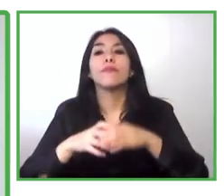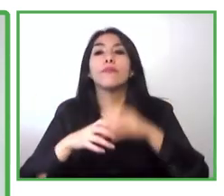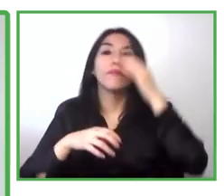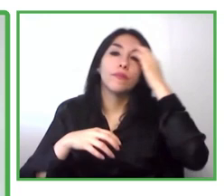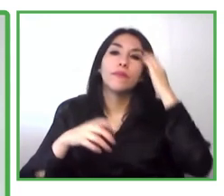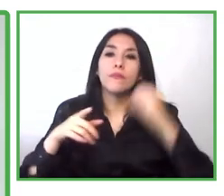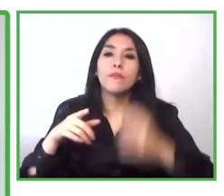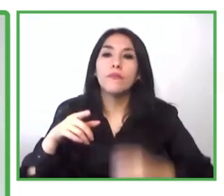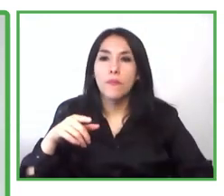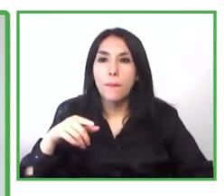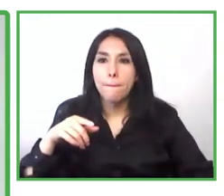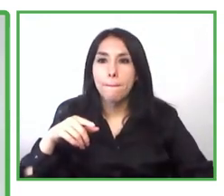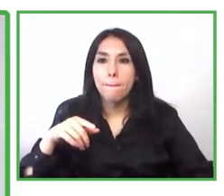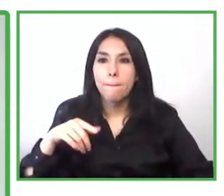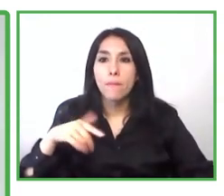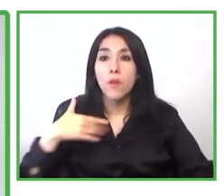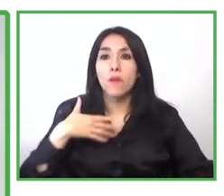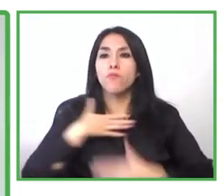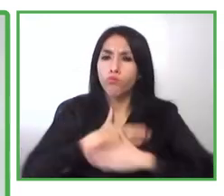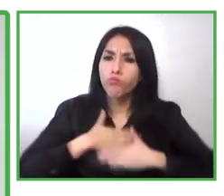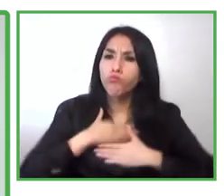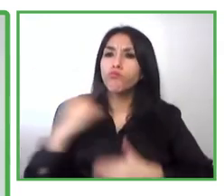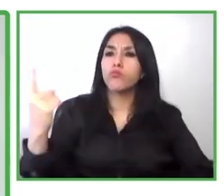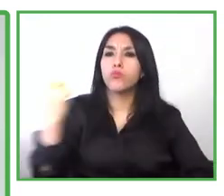foundation so it is a great pleasure and juan pablo